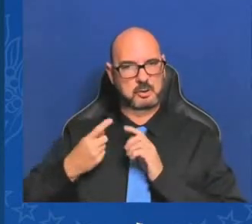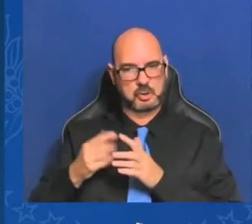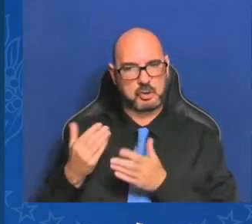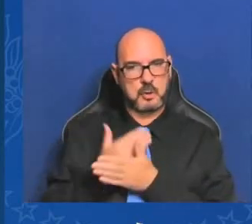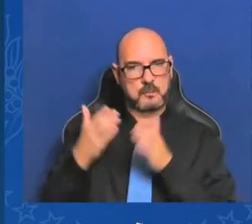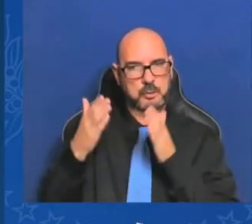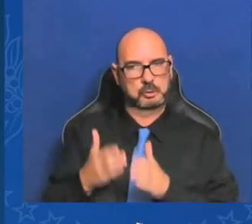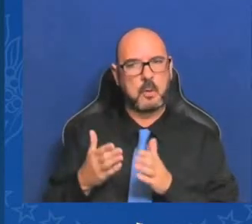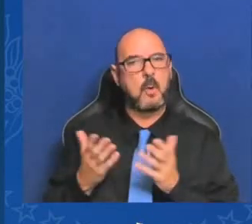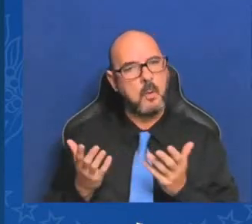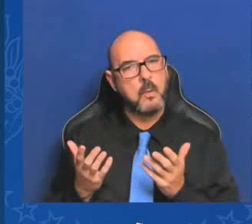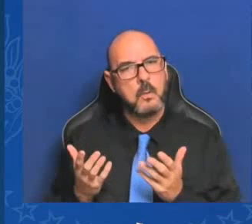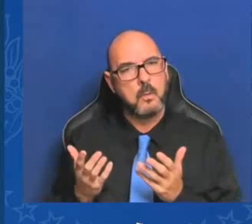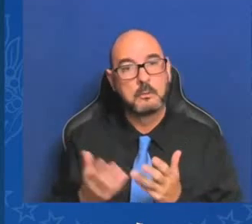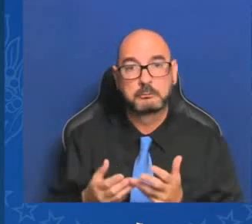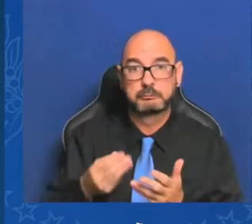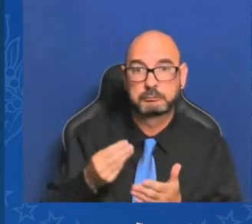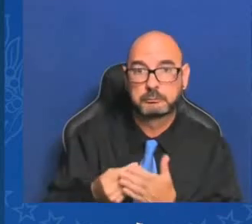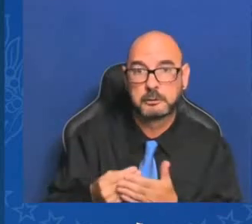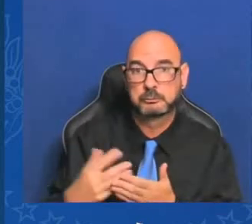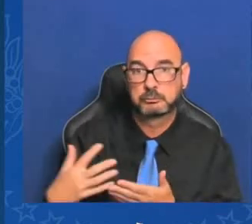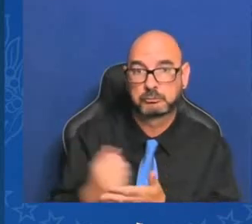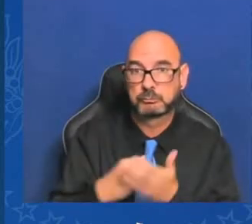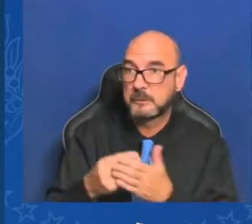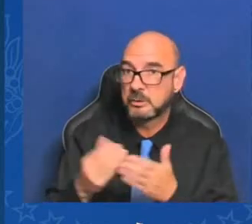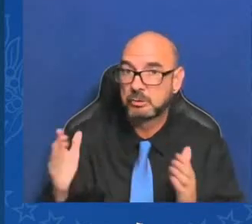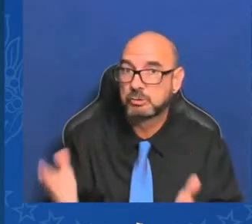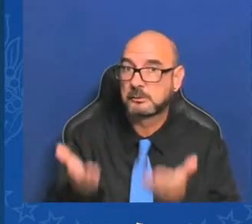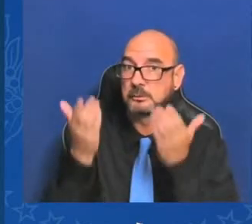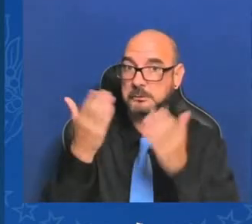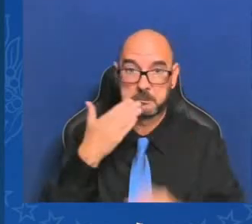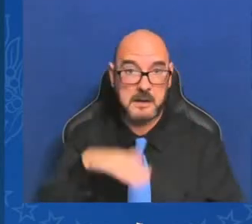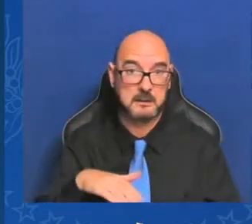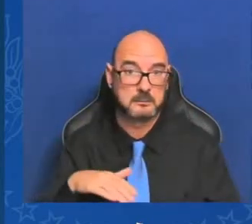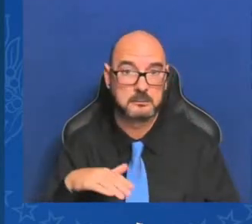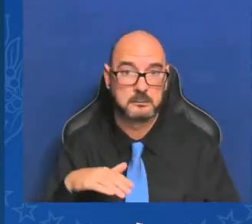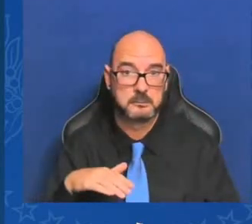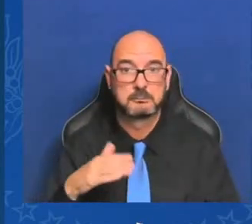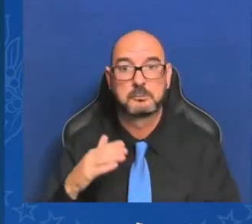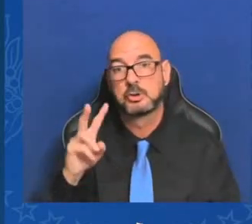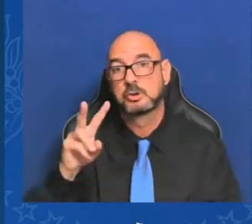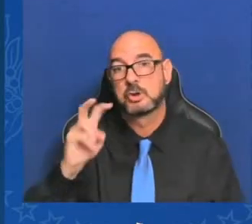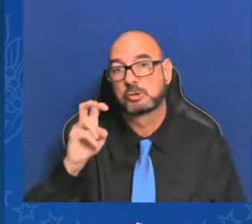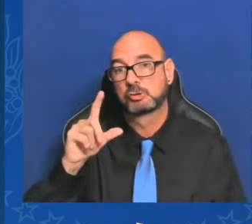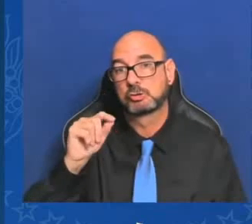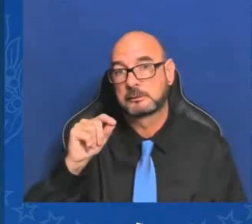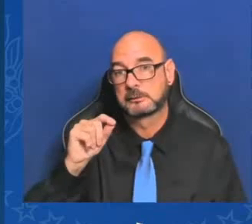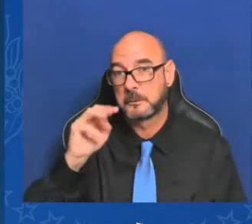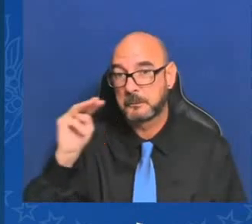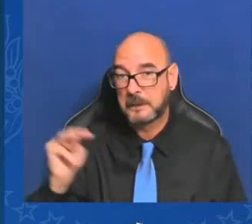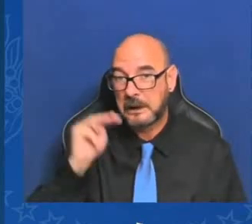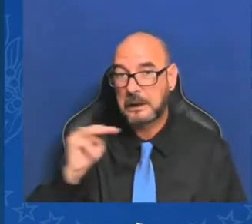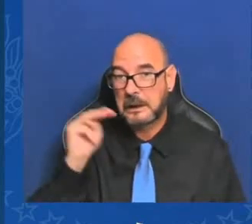We're not doing bad. We got about $220 million in the bank. We're doing well. So, with